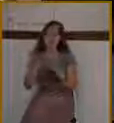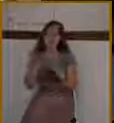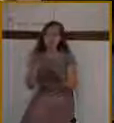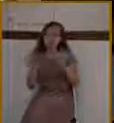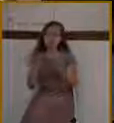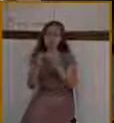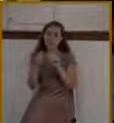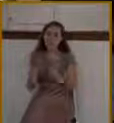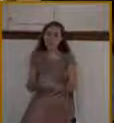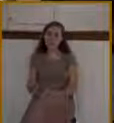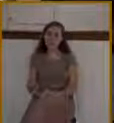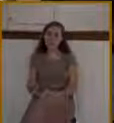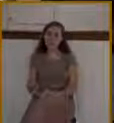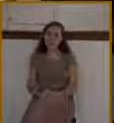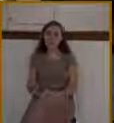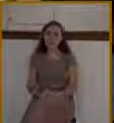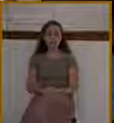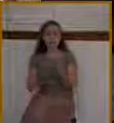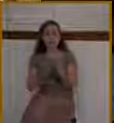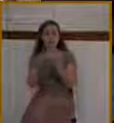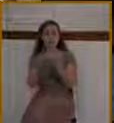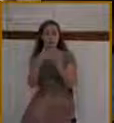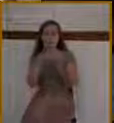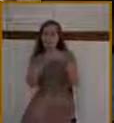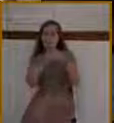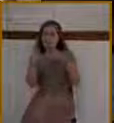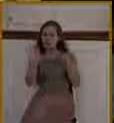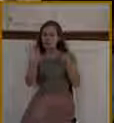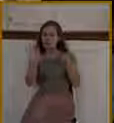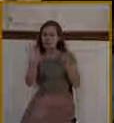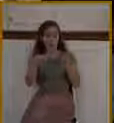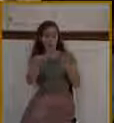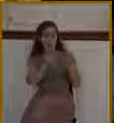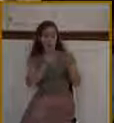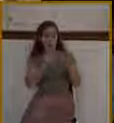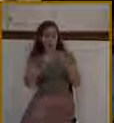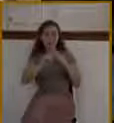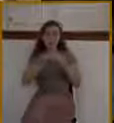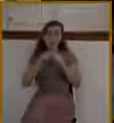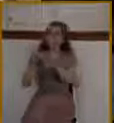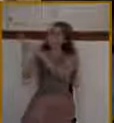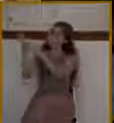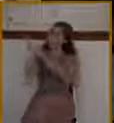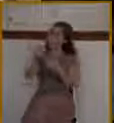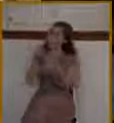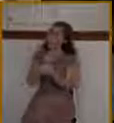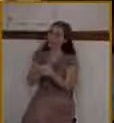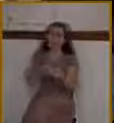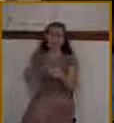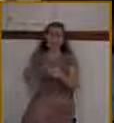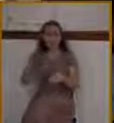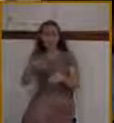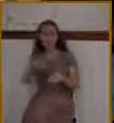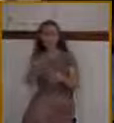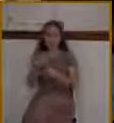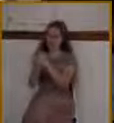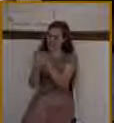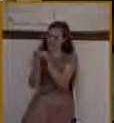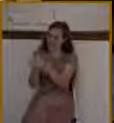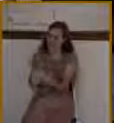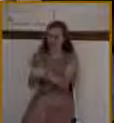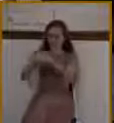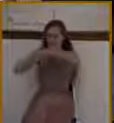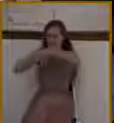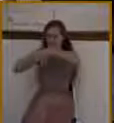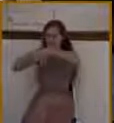the Bible says they began to praise the Lord. Look in verse number 9. And they that went before and they that followed cried, saying, Hosanna, blessed is